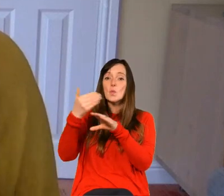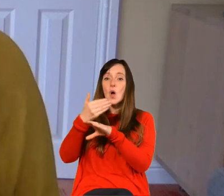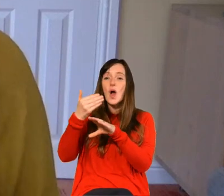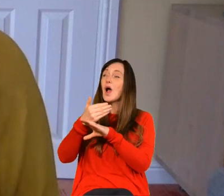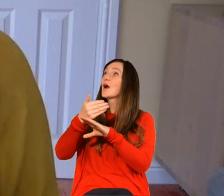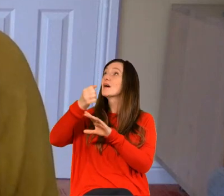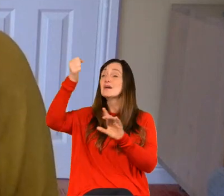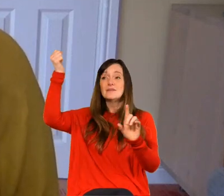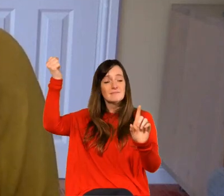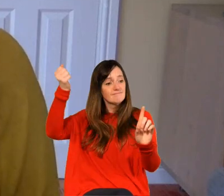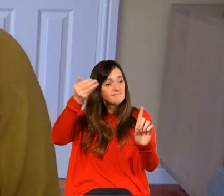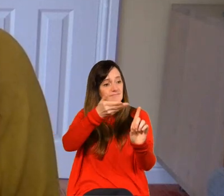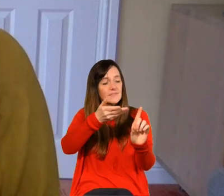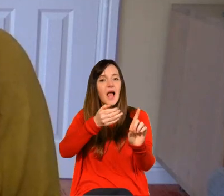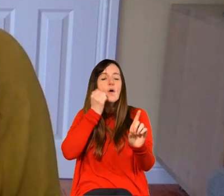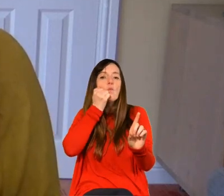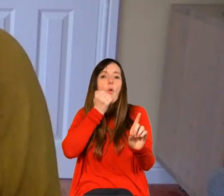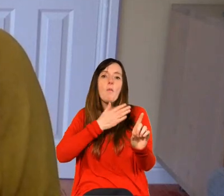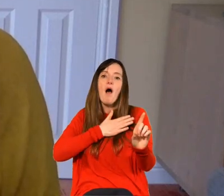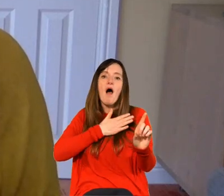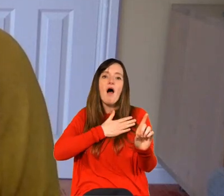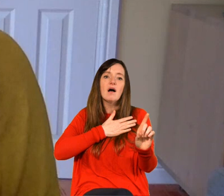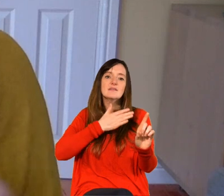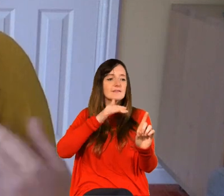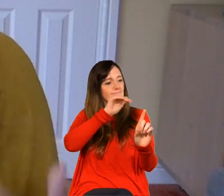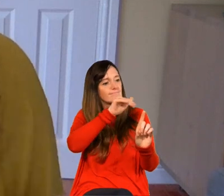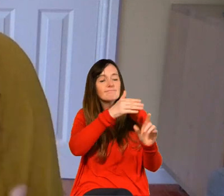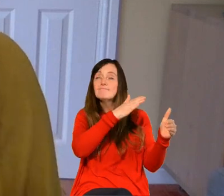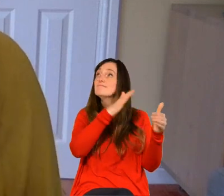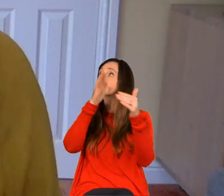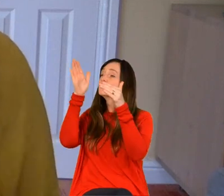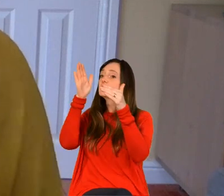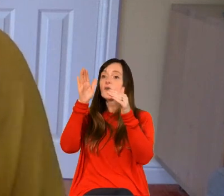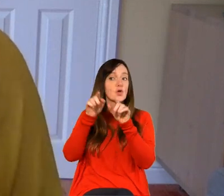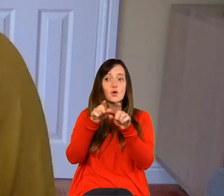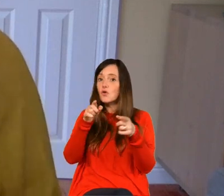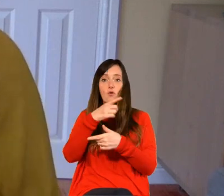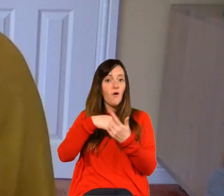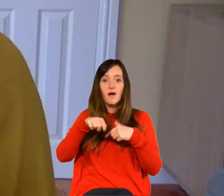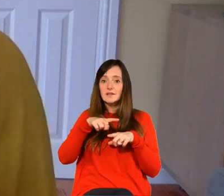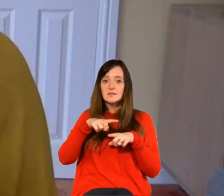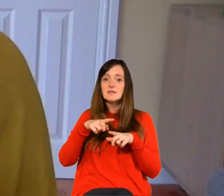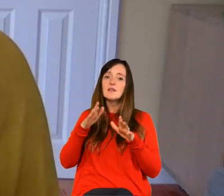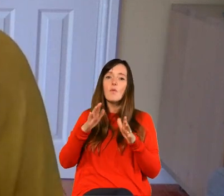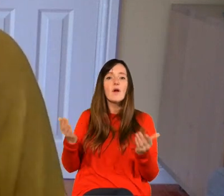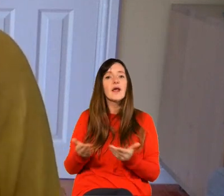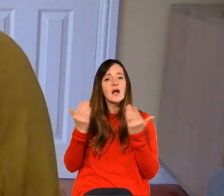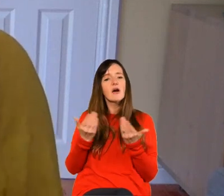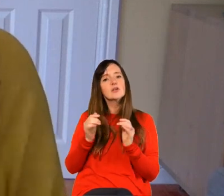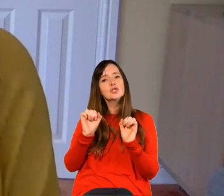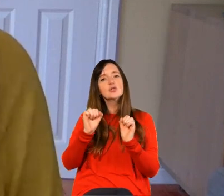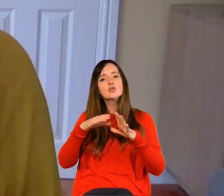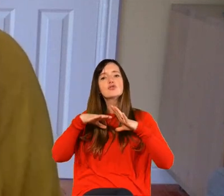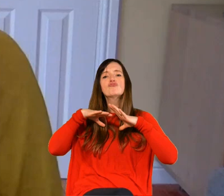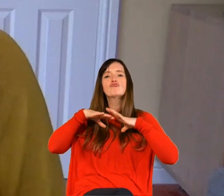to the beauty of jesus so yeah i'd i'd really kind of uh want to encourage you to rest in jesus and to use the gifts that he's giving you